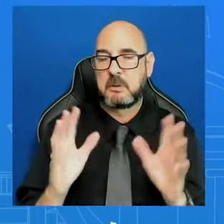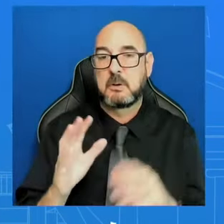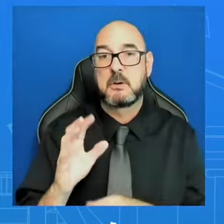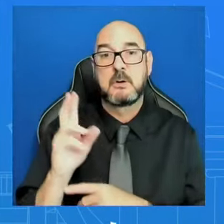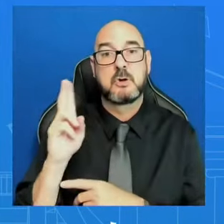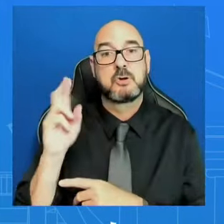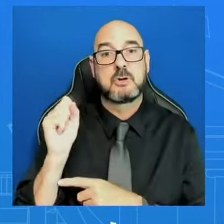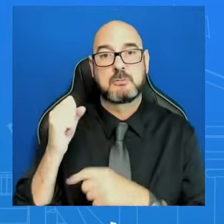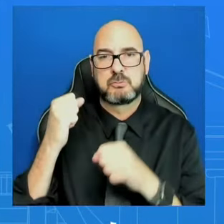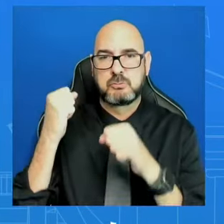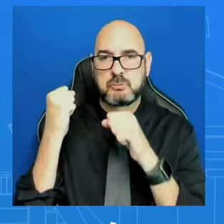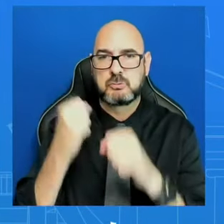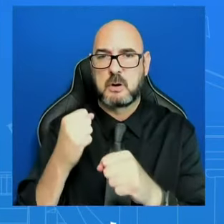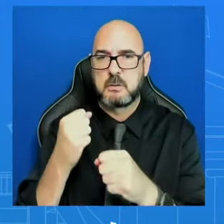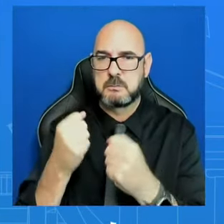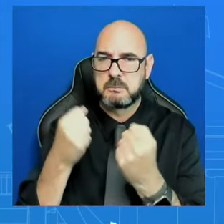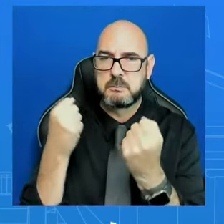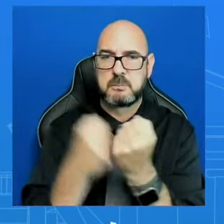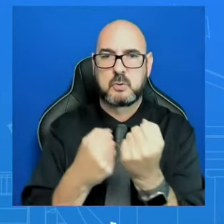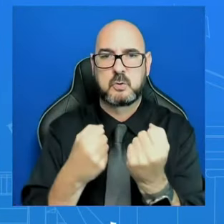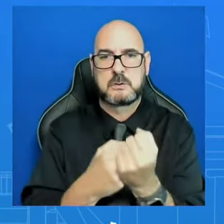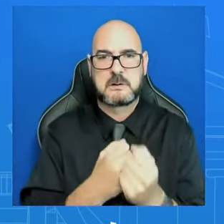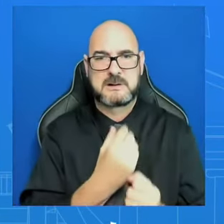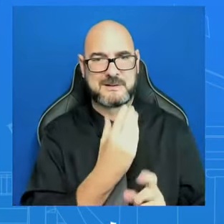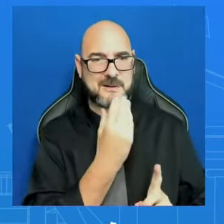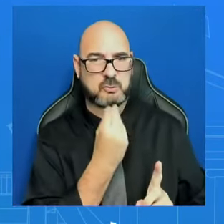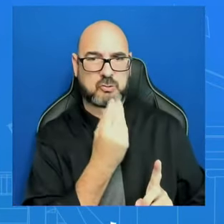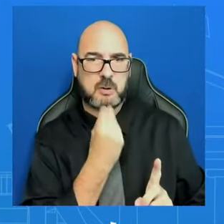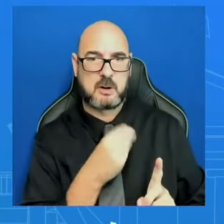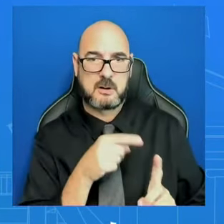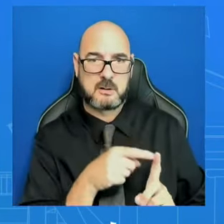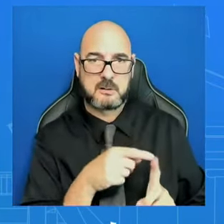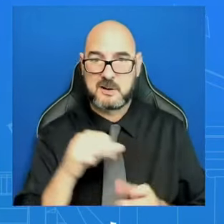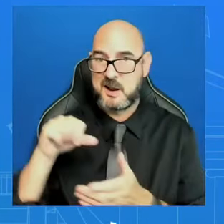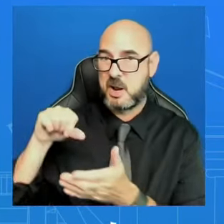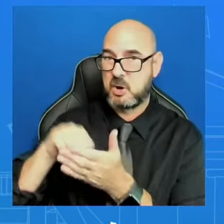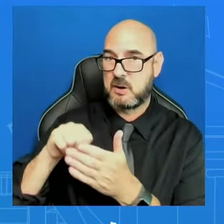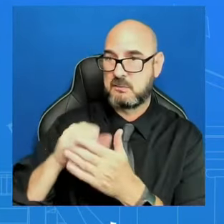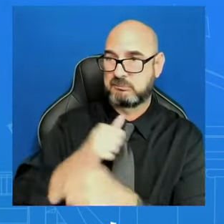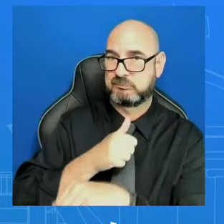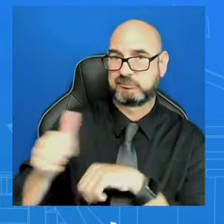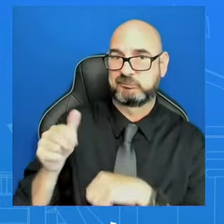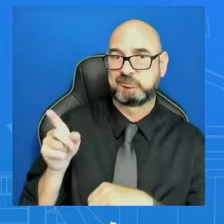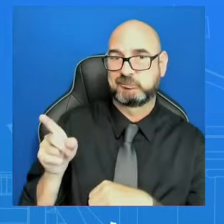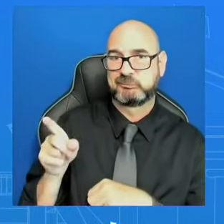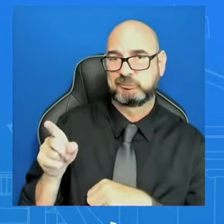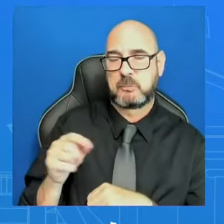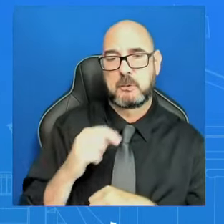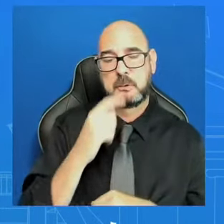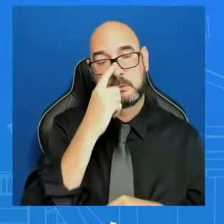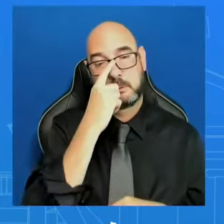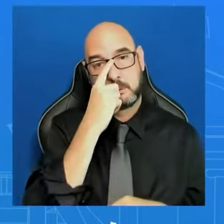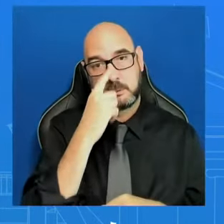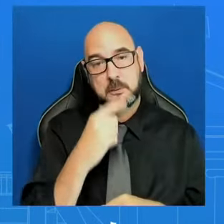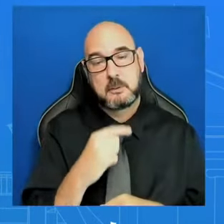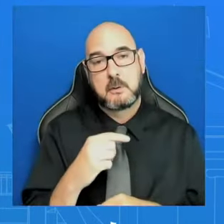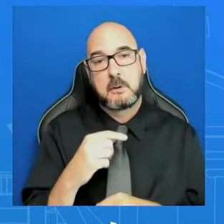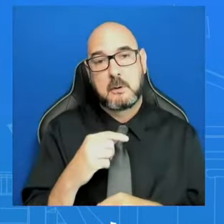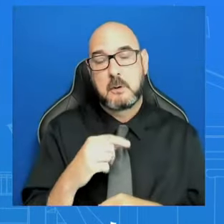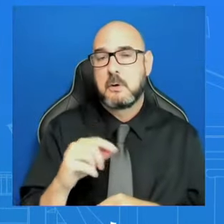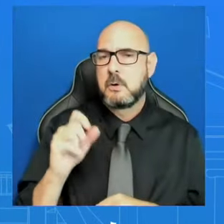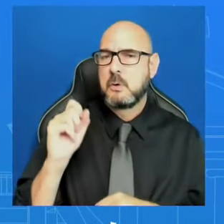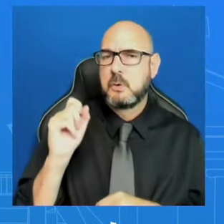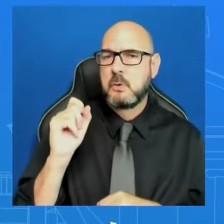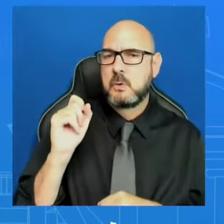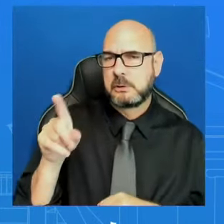threats. That's all I have. Go ahead, Zeke. Thanks, John. First off, on that last piece there, you said that you had said up in this podium several